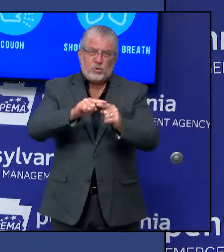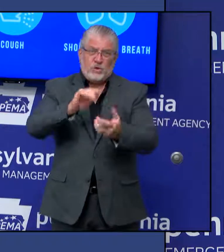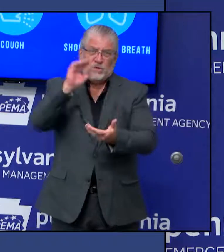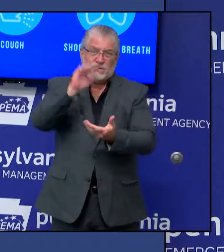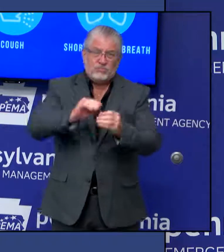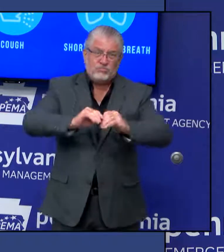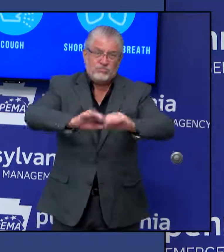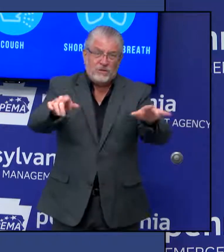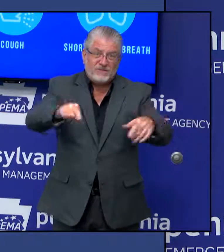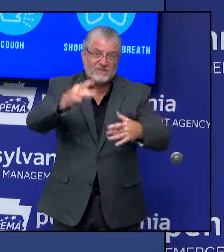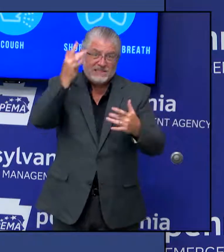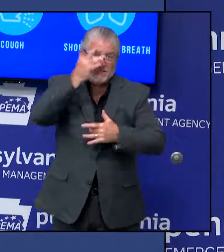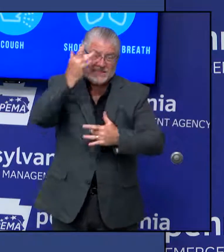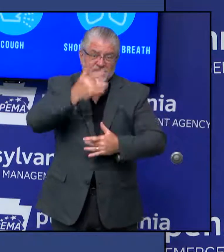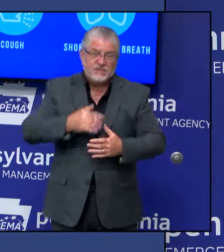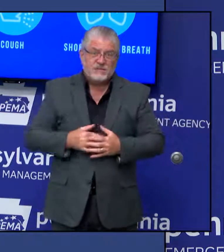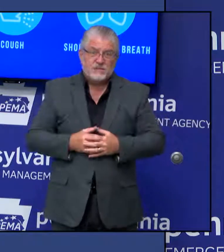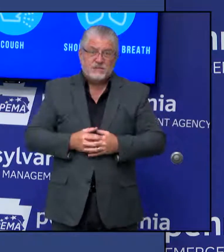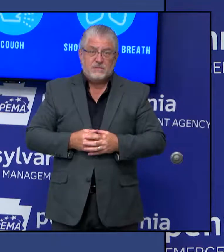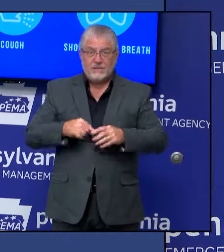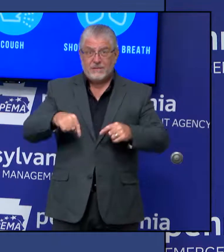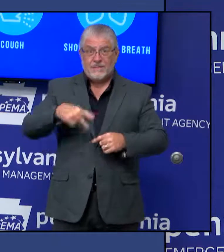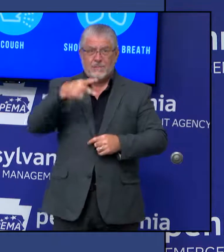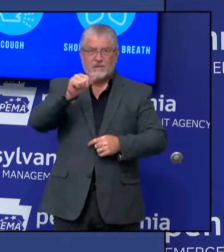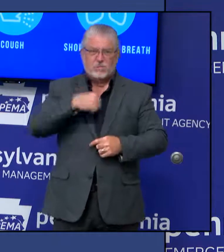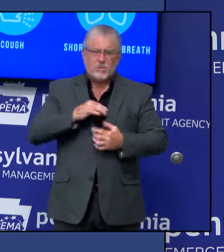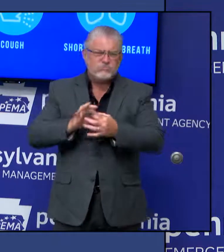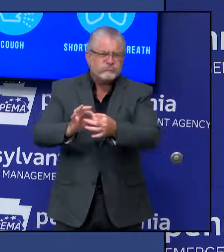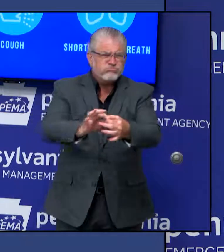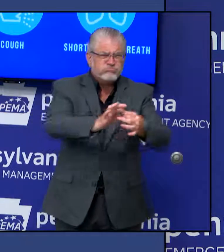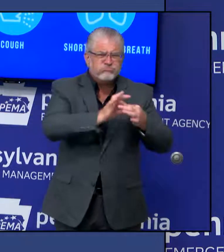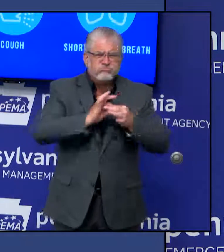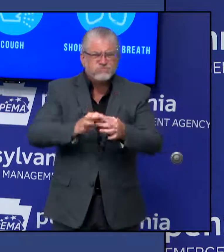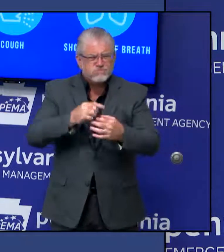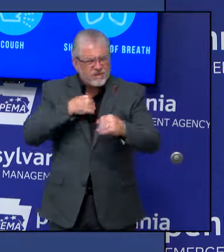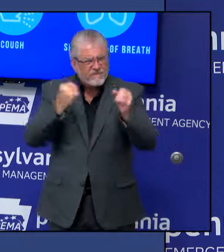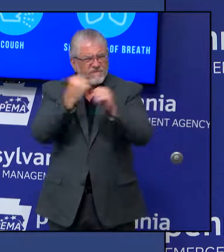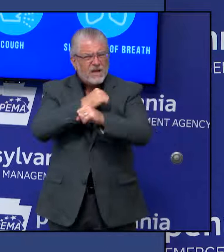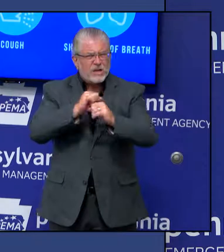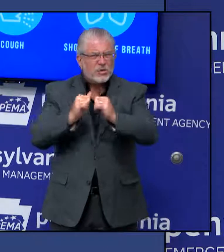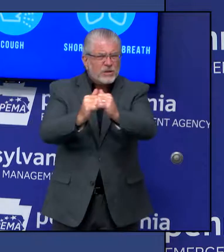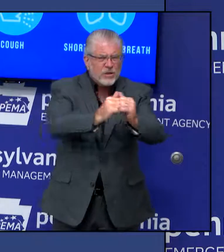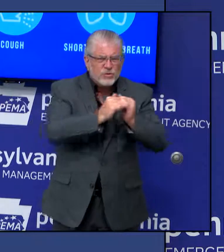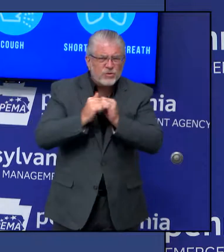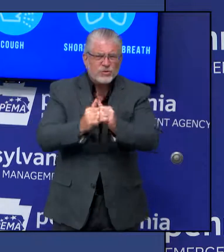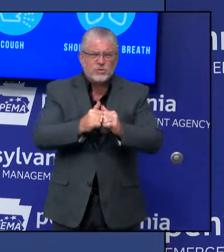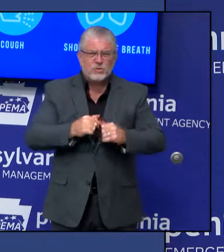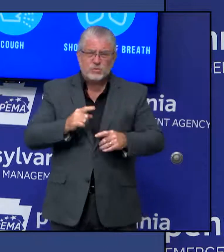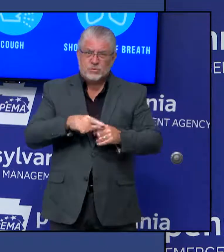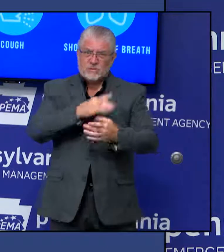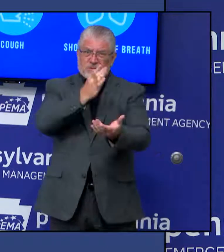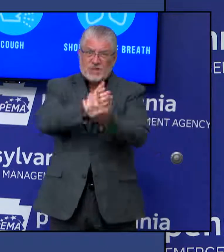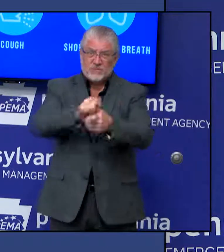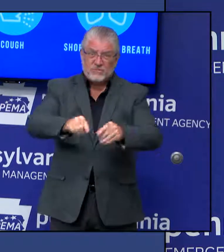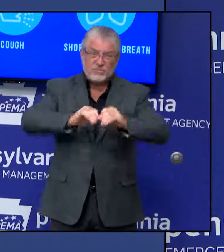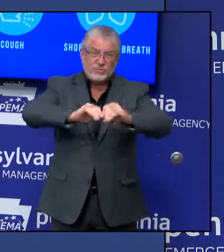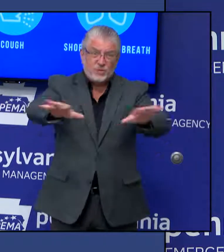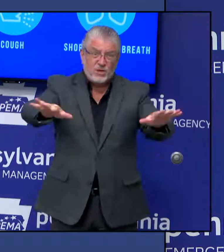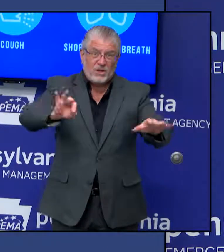Pennsylvanians are united in this fight to stop the spread of COVID-19.